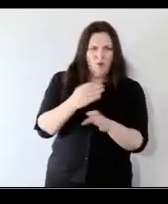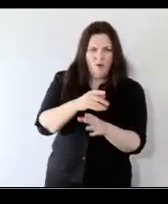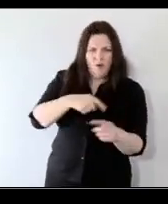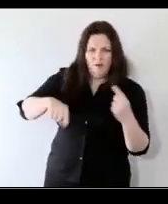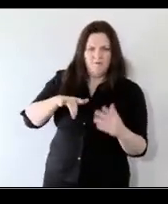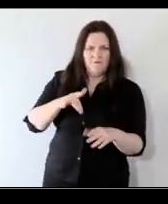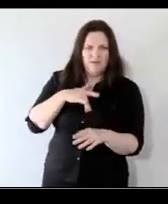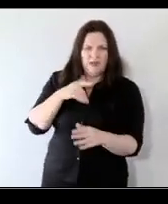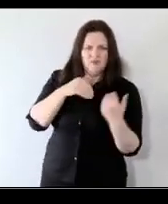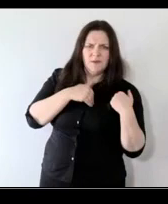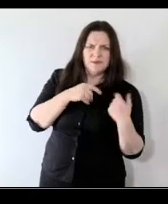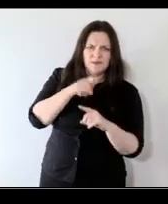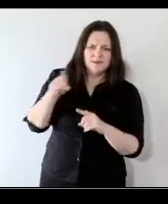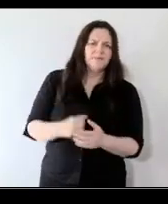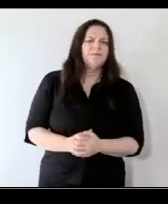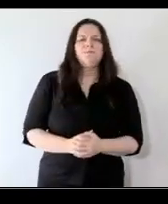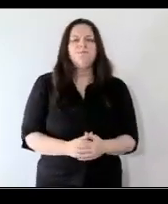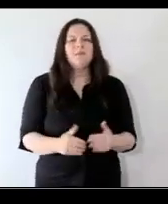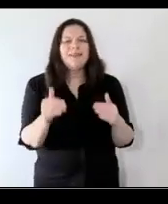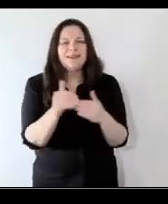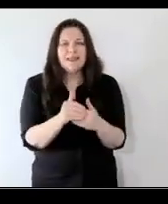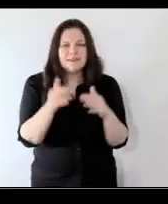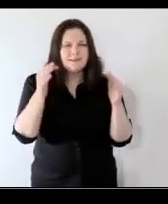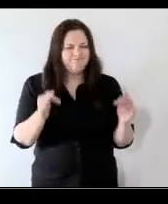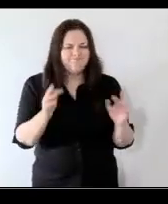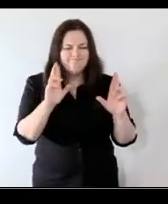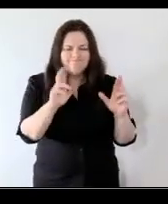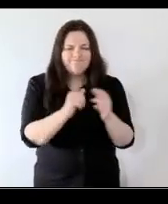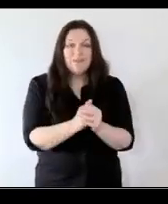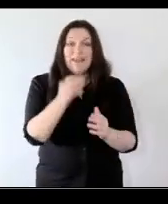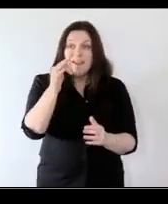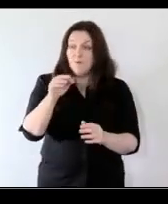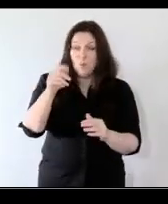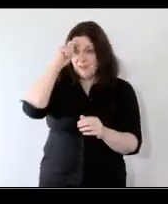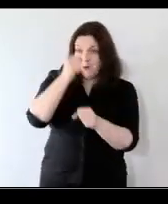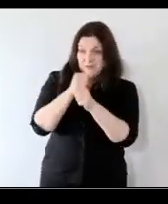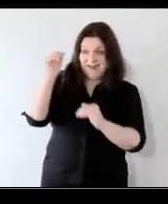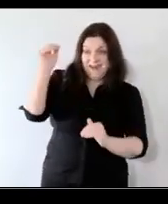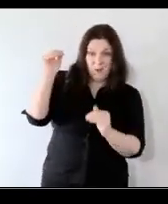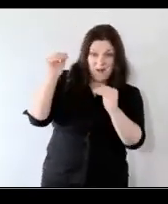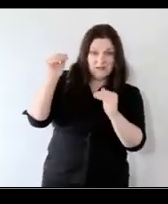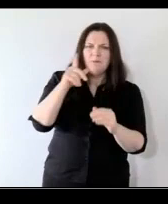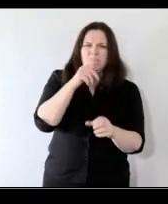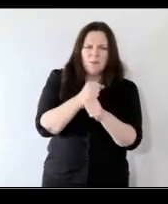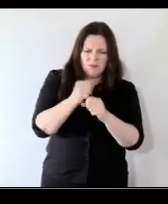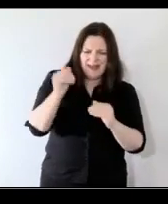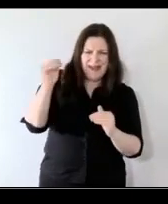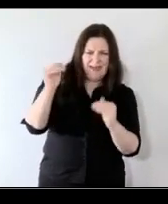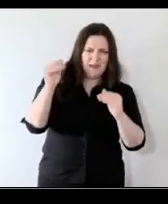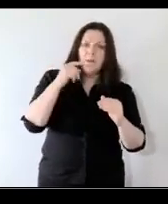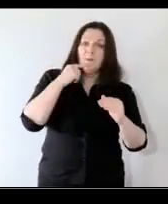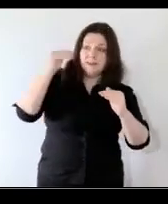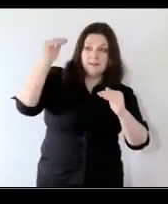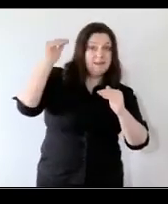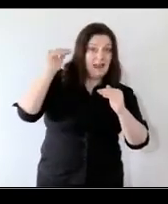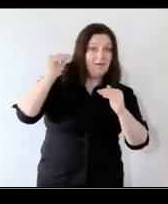of society absolutely if you tackle inequality and that's not just about leveling up from the bottom it is about